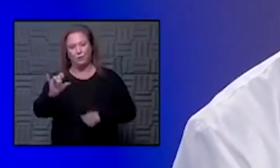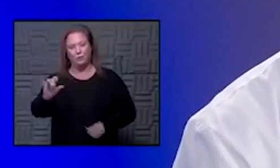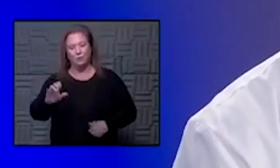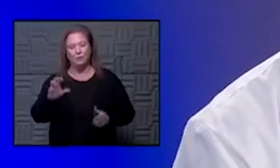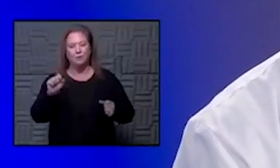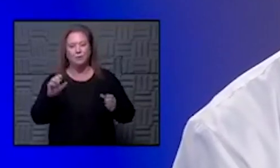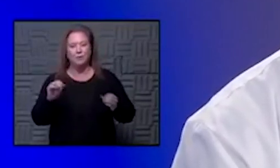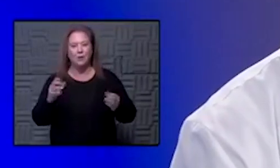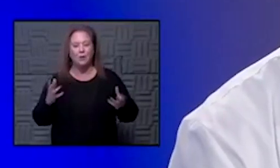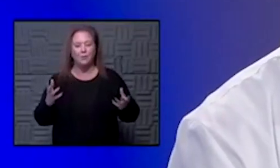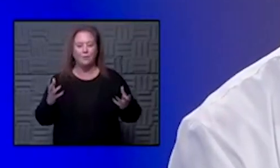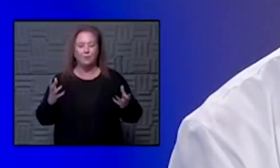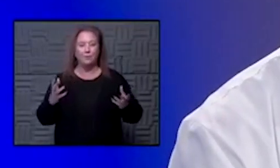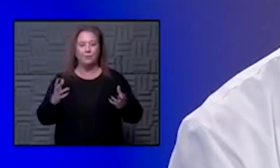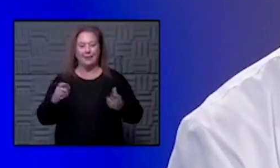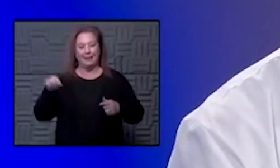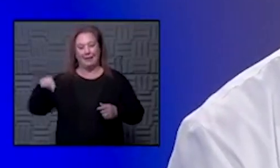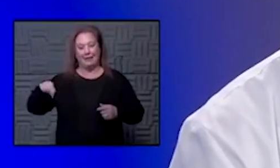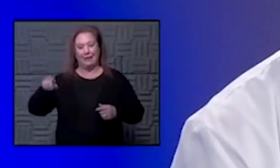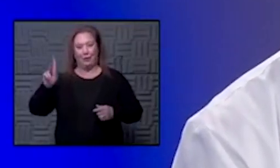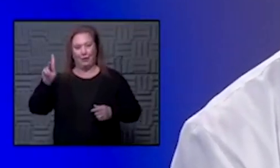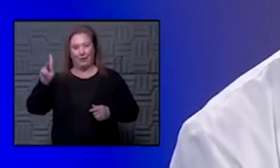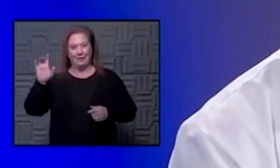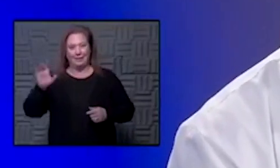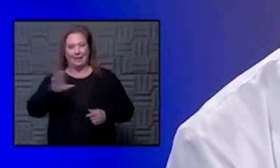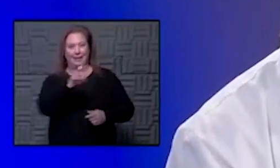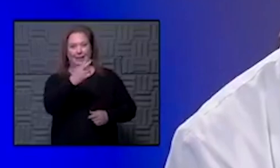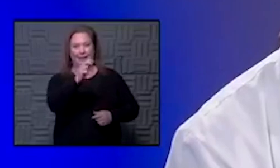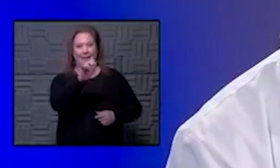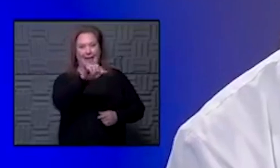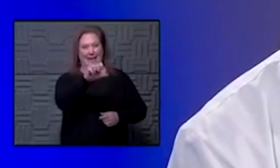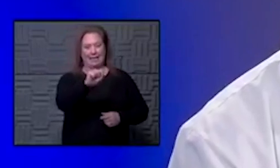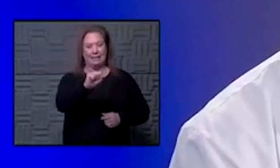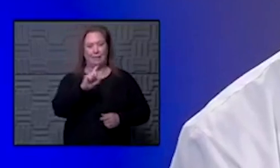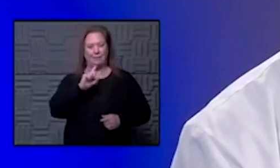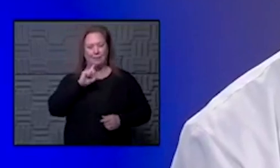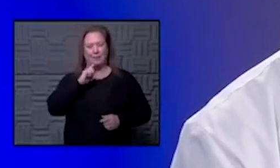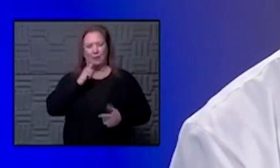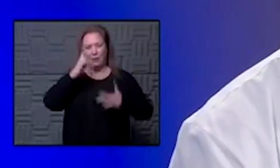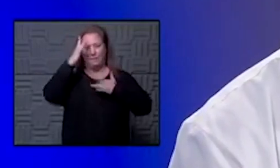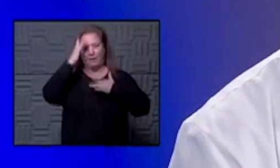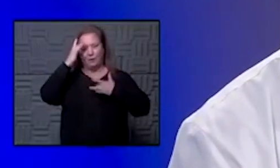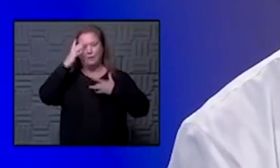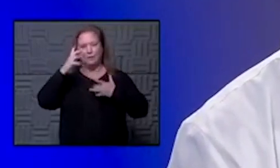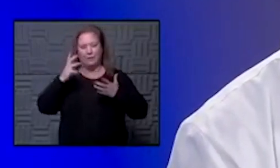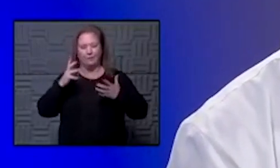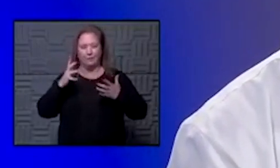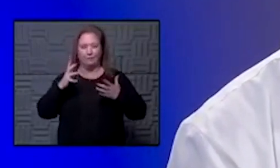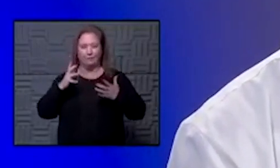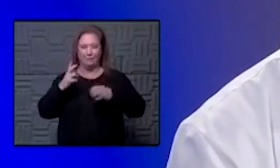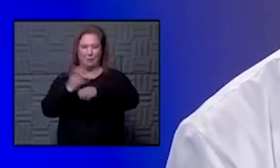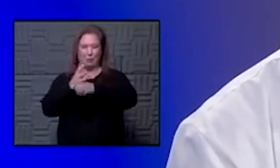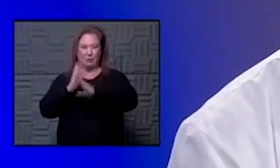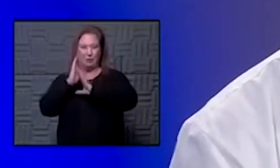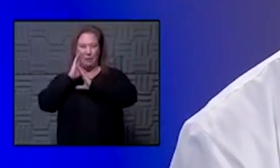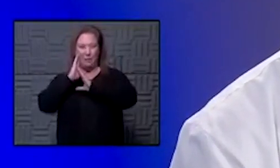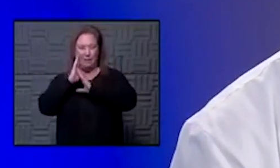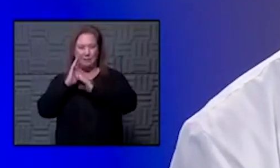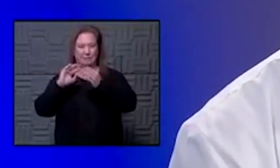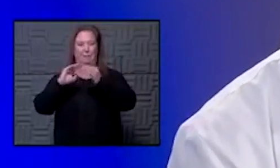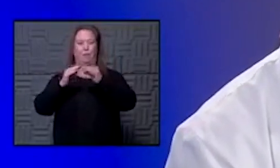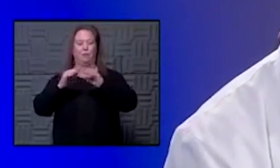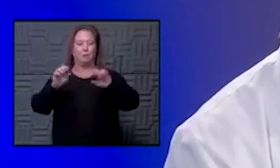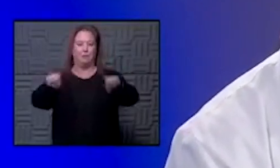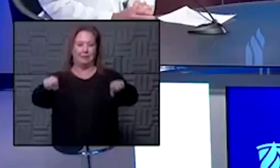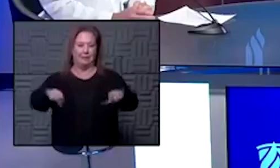both here and in Hays we have a lot of acute infections taking up a lot of beds in capacity for